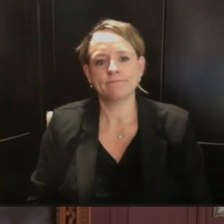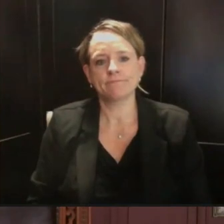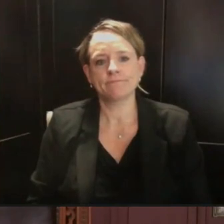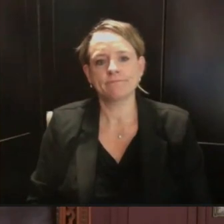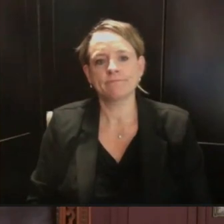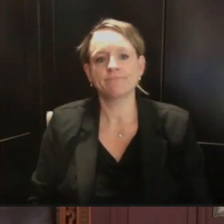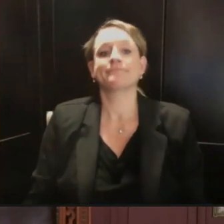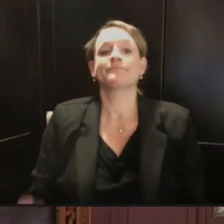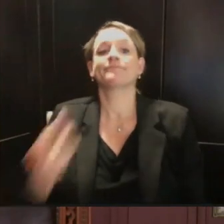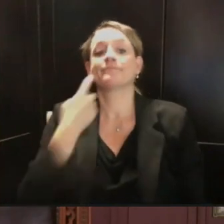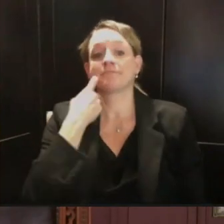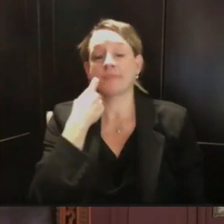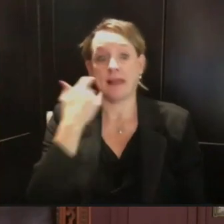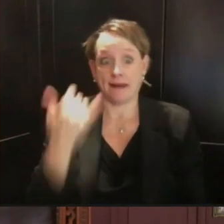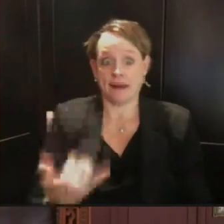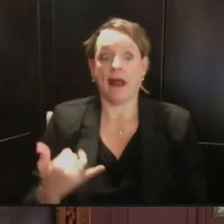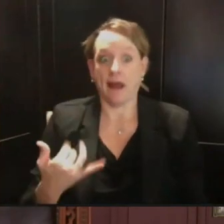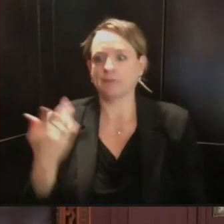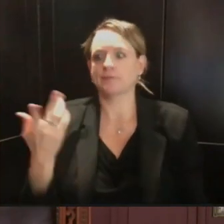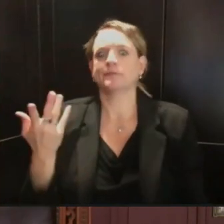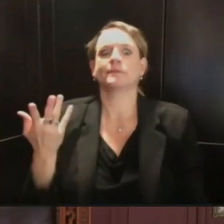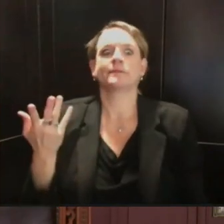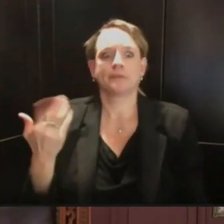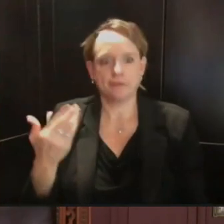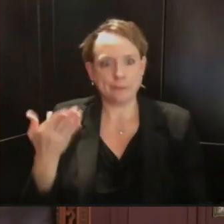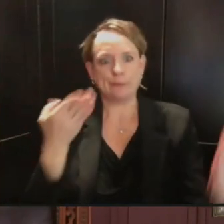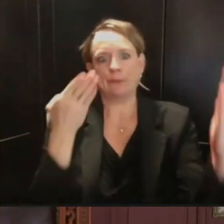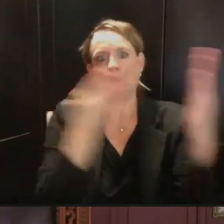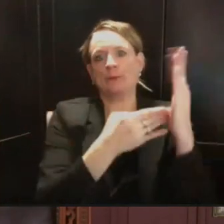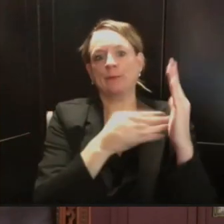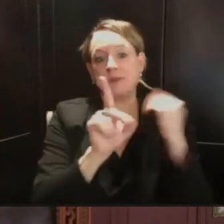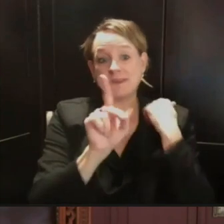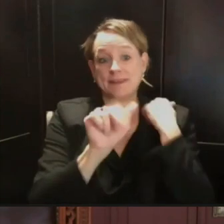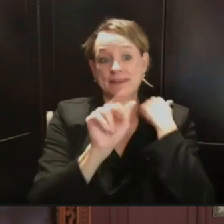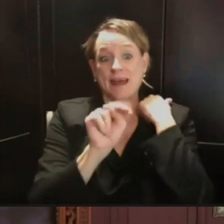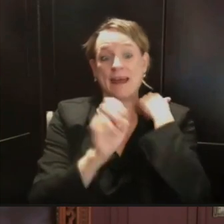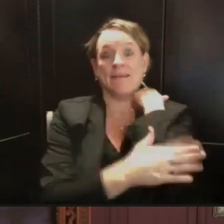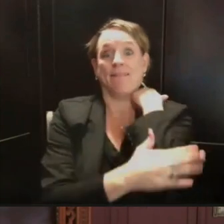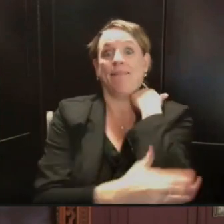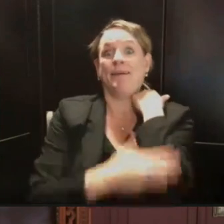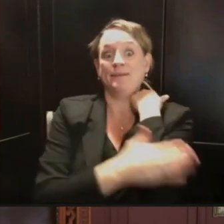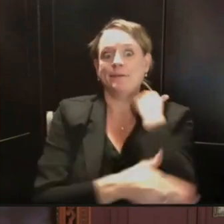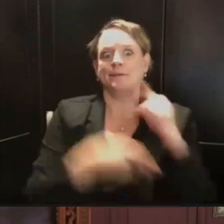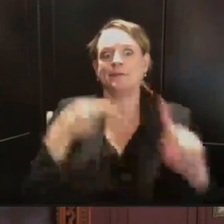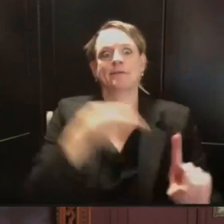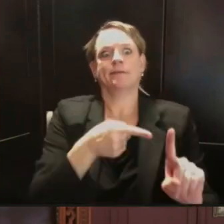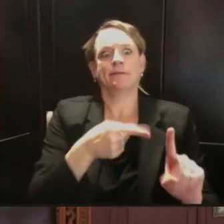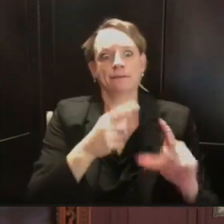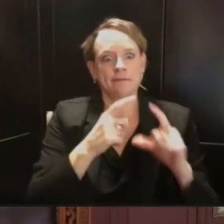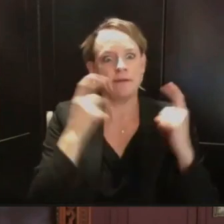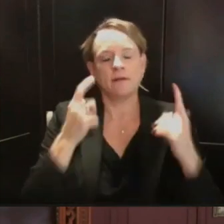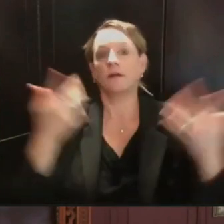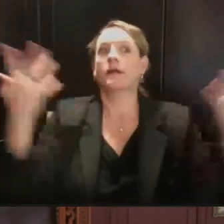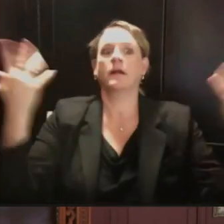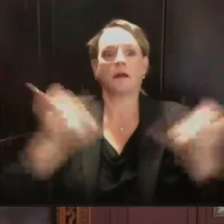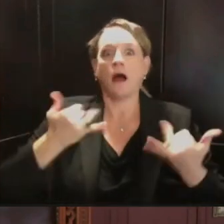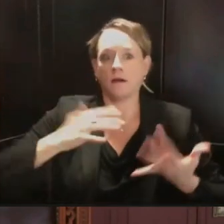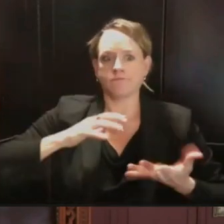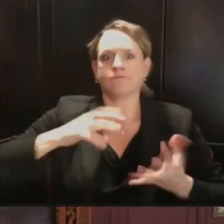some mitigation efforts. So I'd be glad Republicans can come